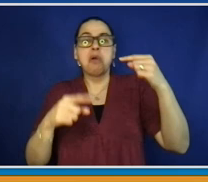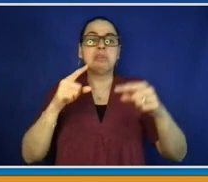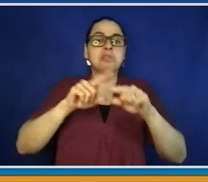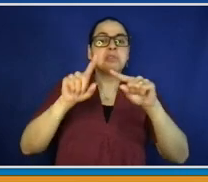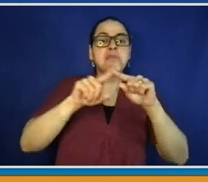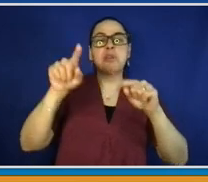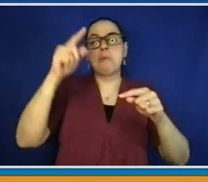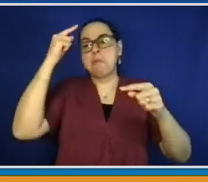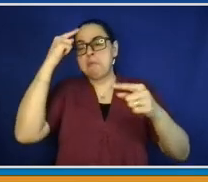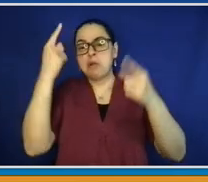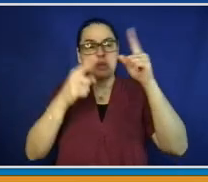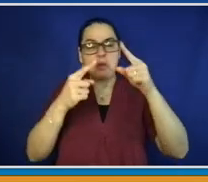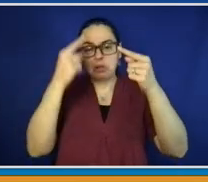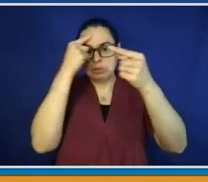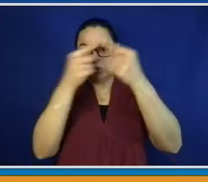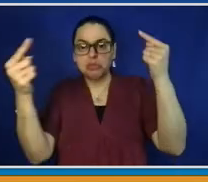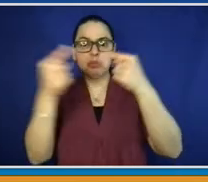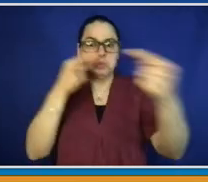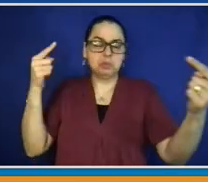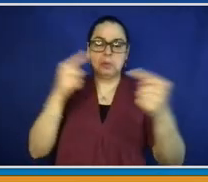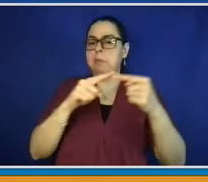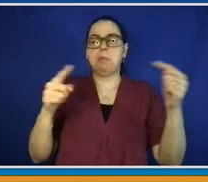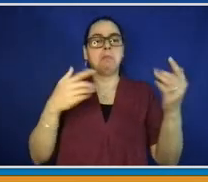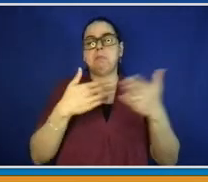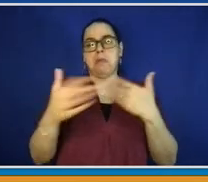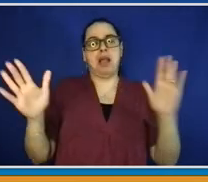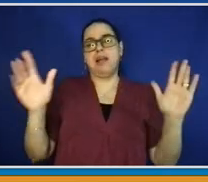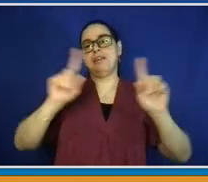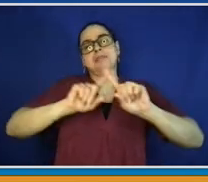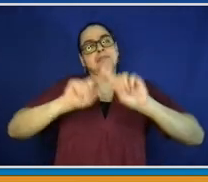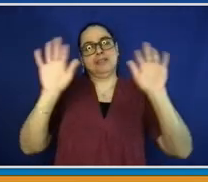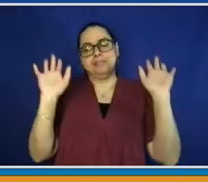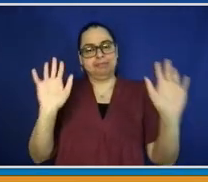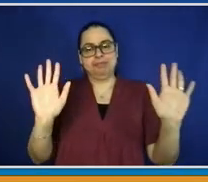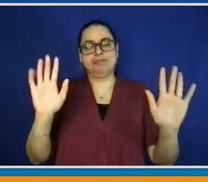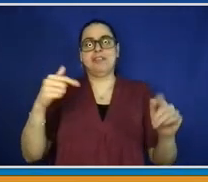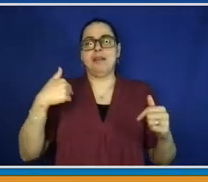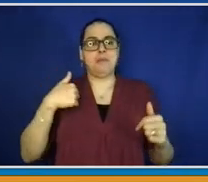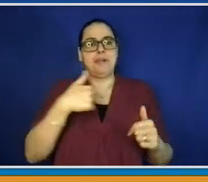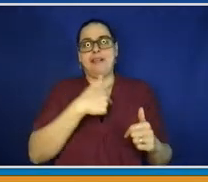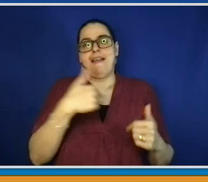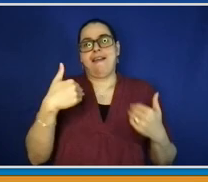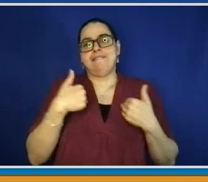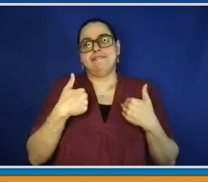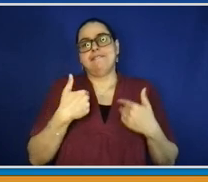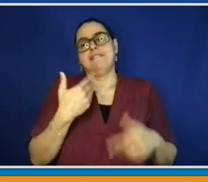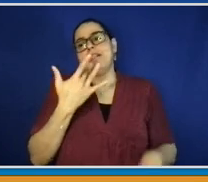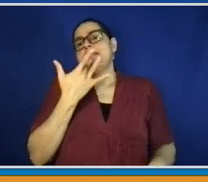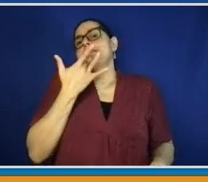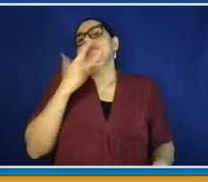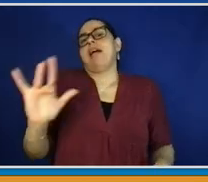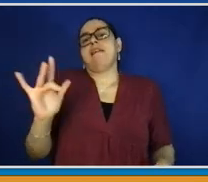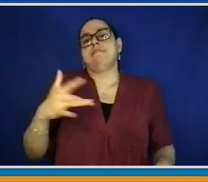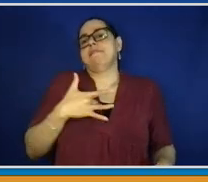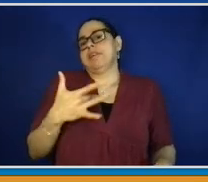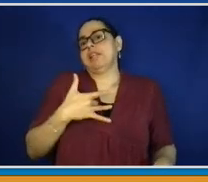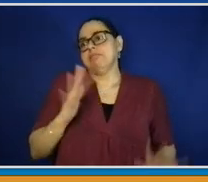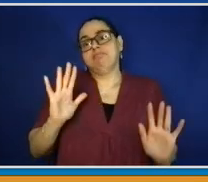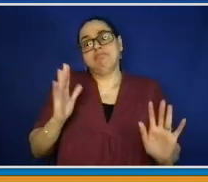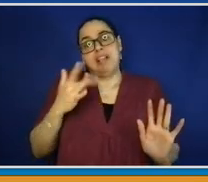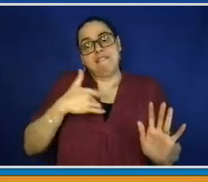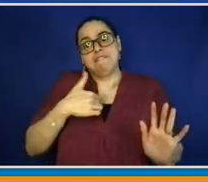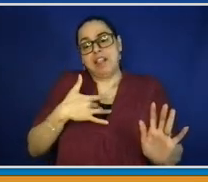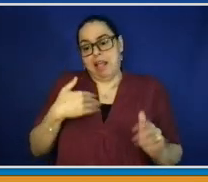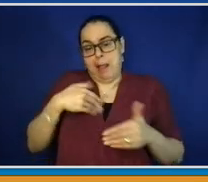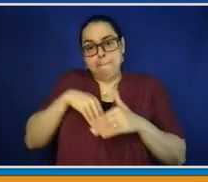having been born here in the United States for any other country. I'm very proud of my heritage from other lands, and we all trace